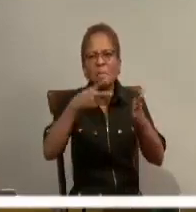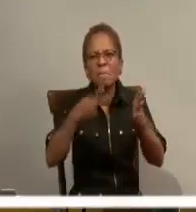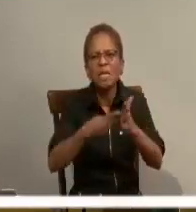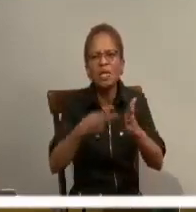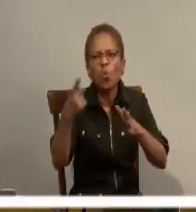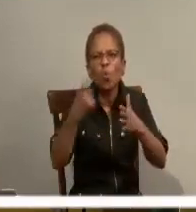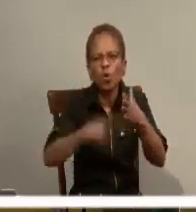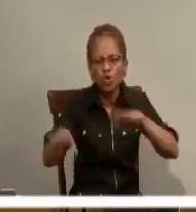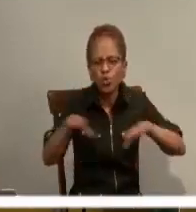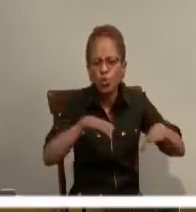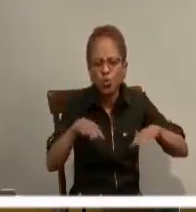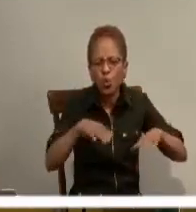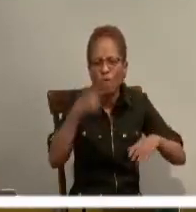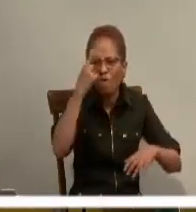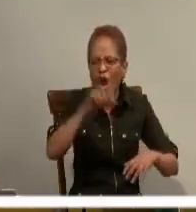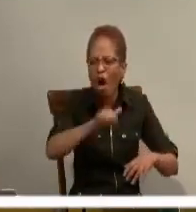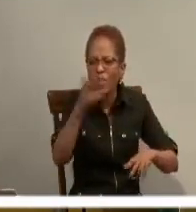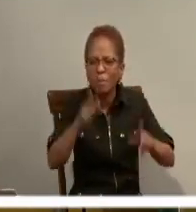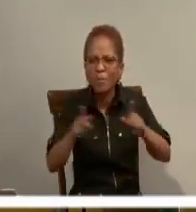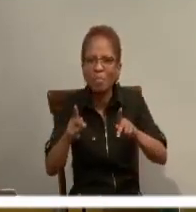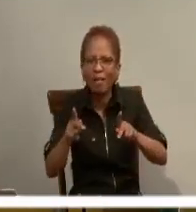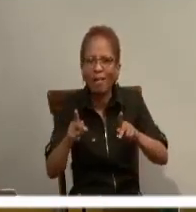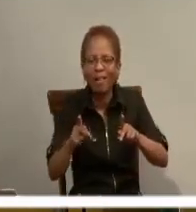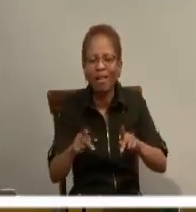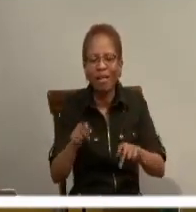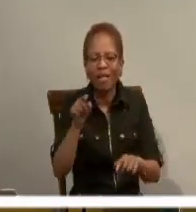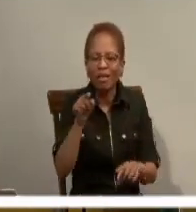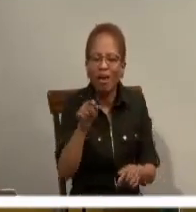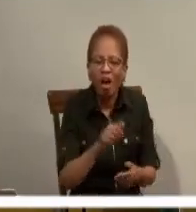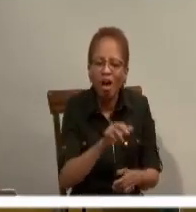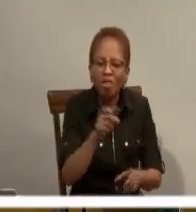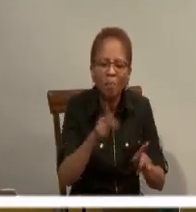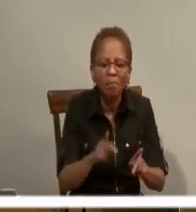others where we treat other people as if they are people.